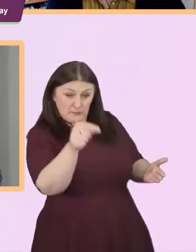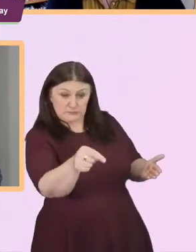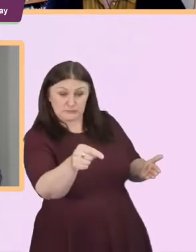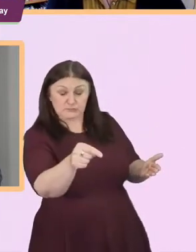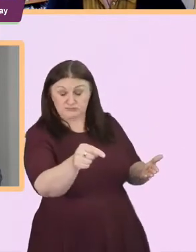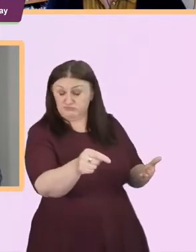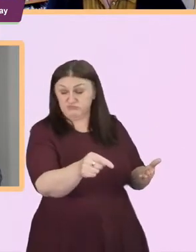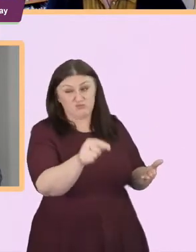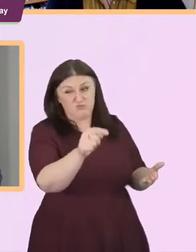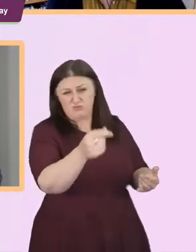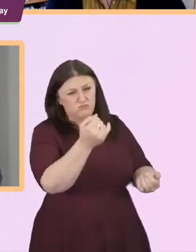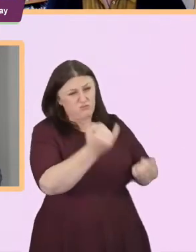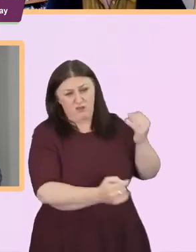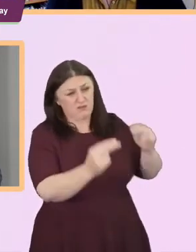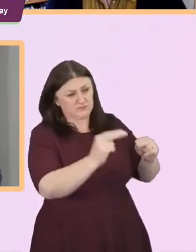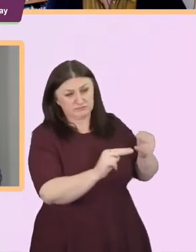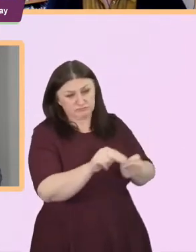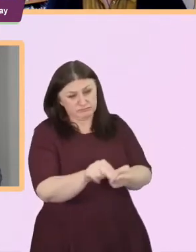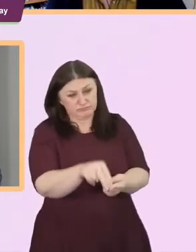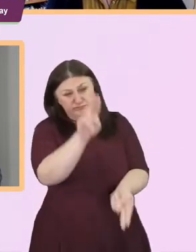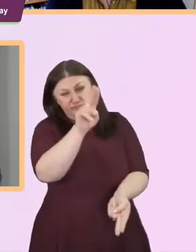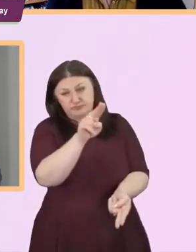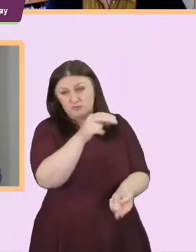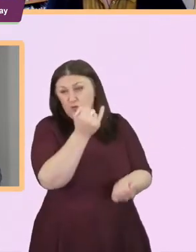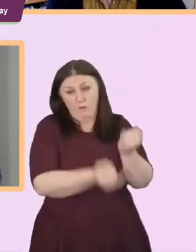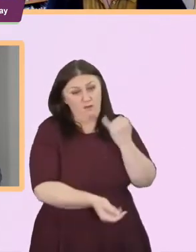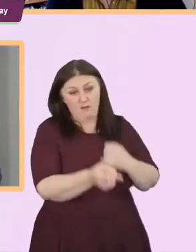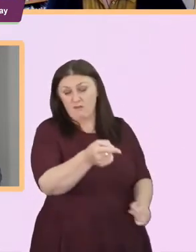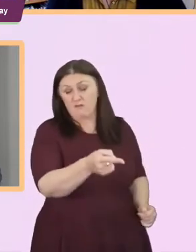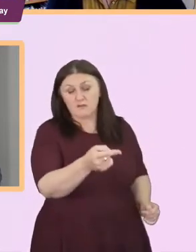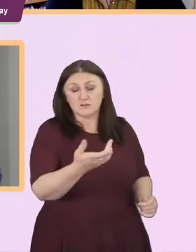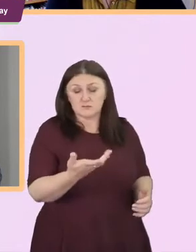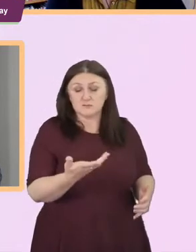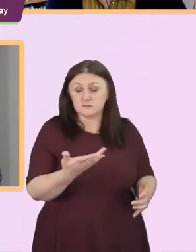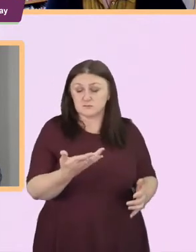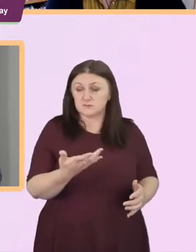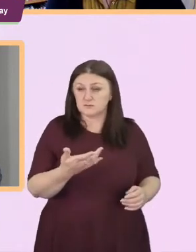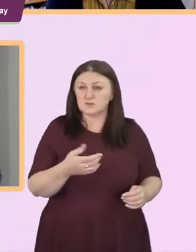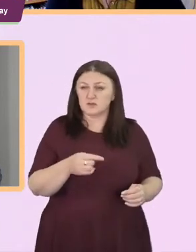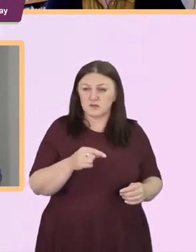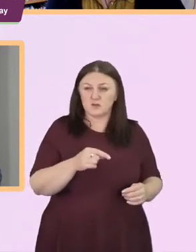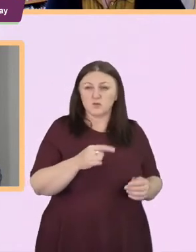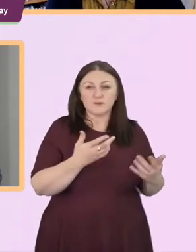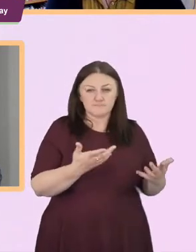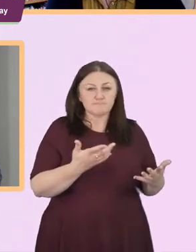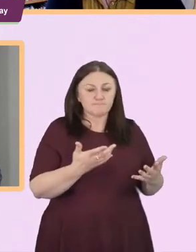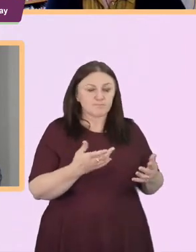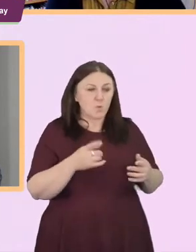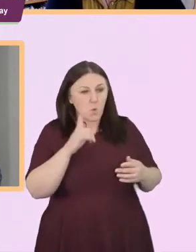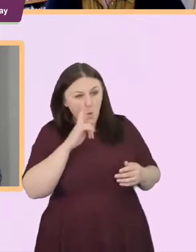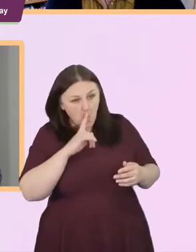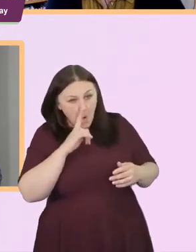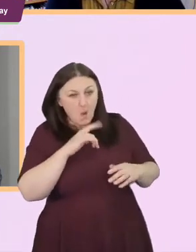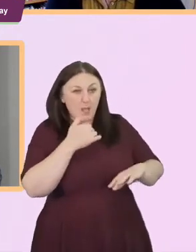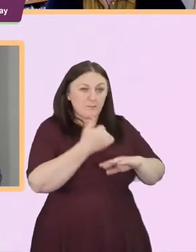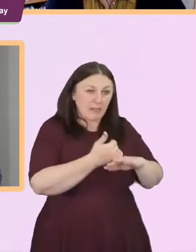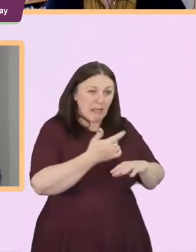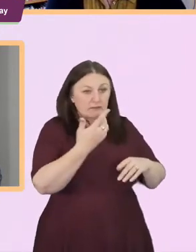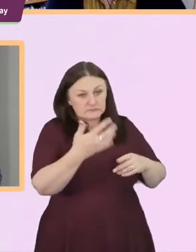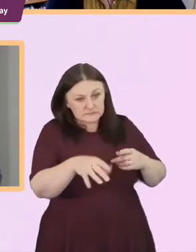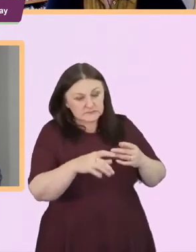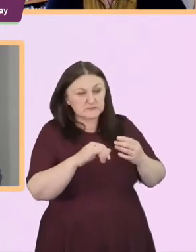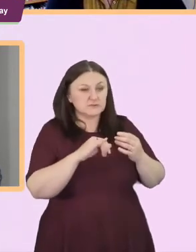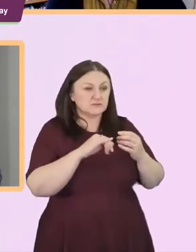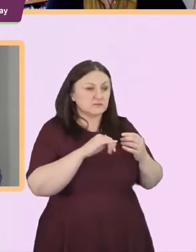large commercial farming um endeavors that are taking place so whether it's oil palm uh soya